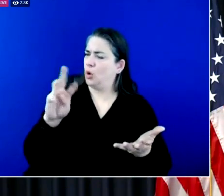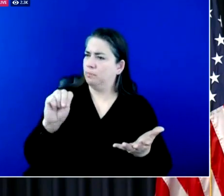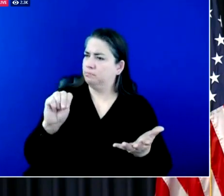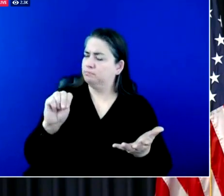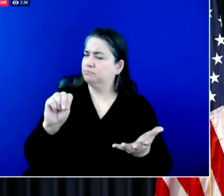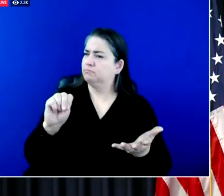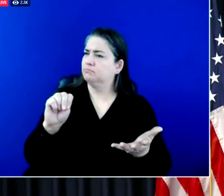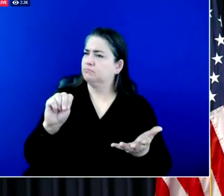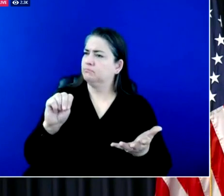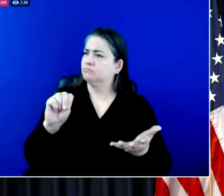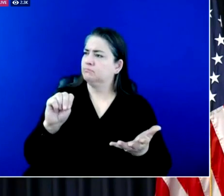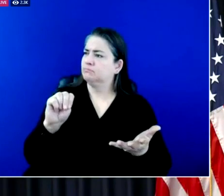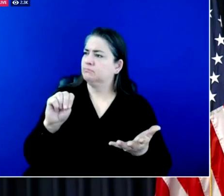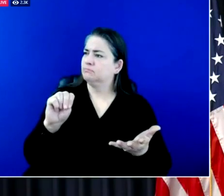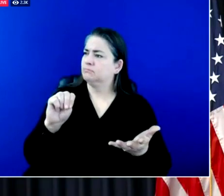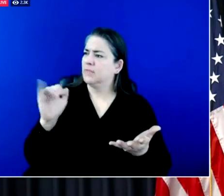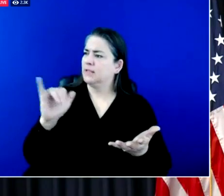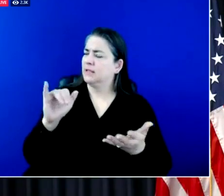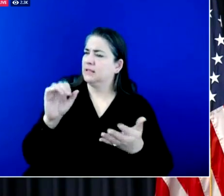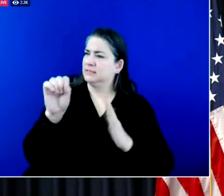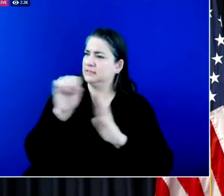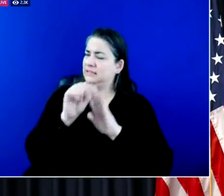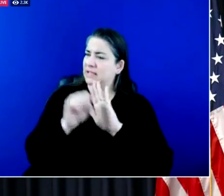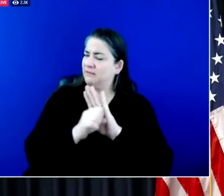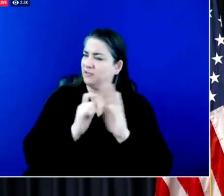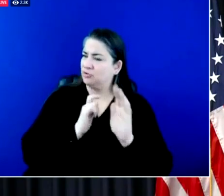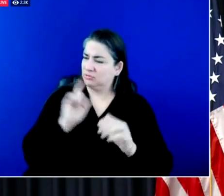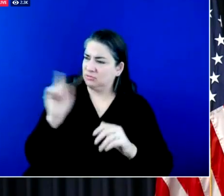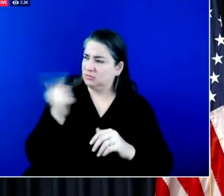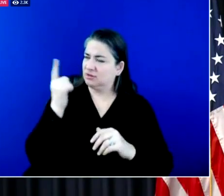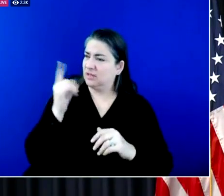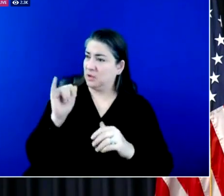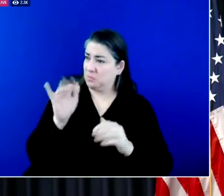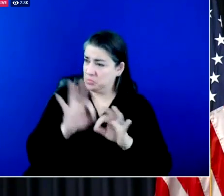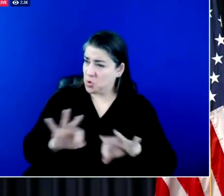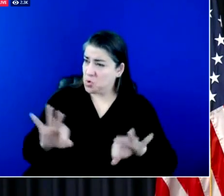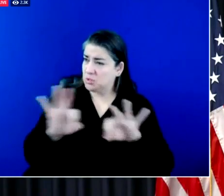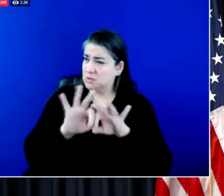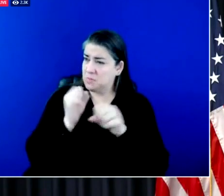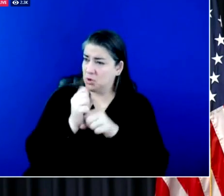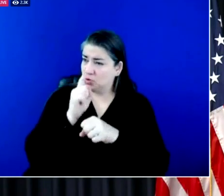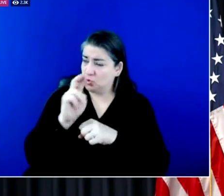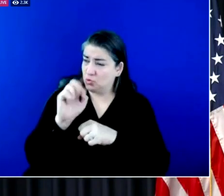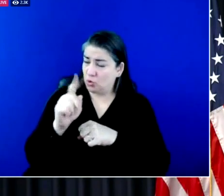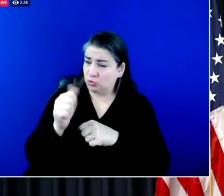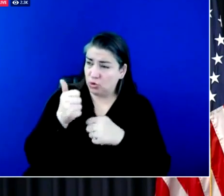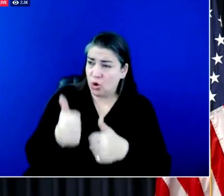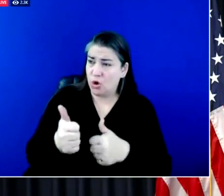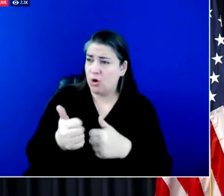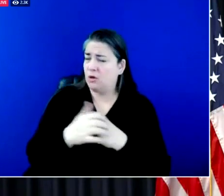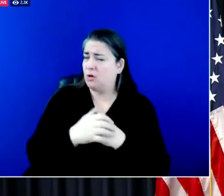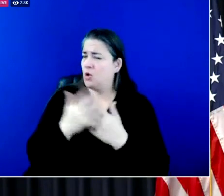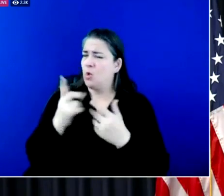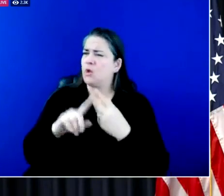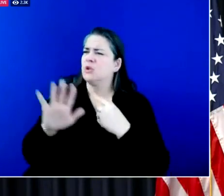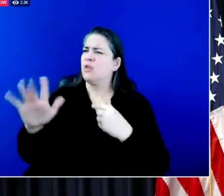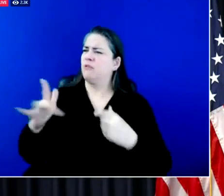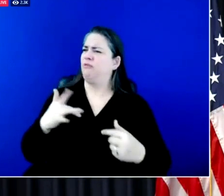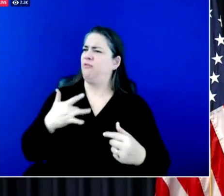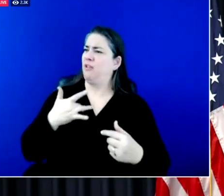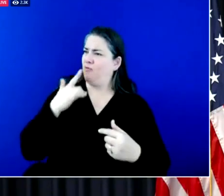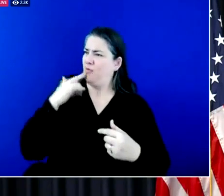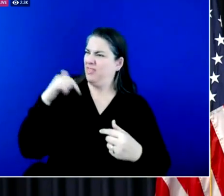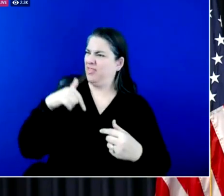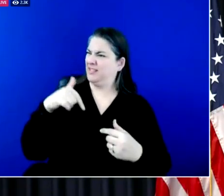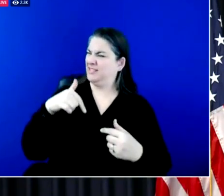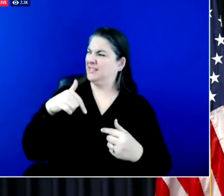you know state officials about the importance of maintaining our roadways are there any maybe concerns you know given this latest cycle of